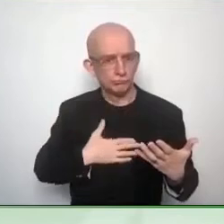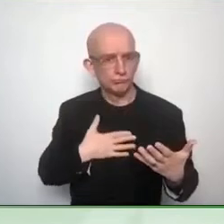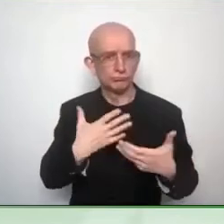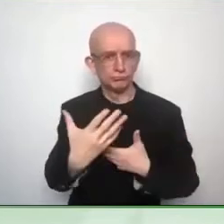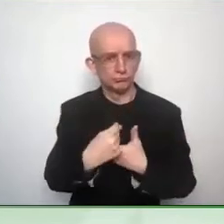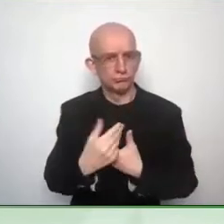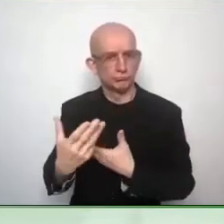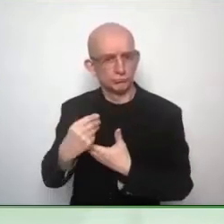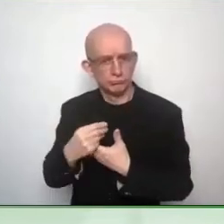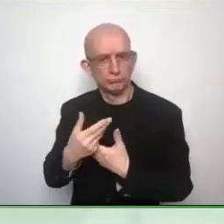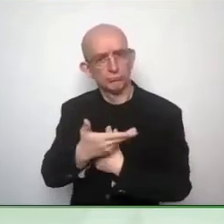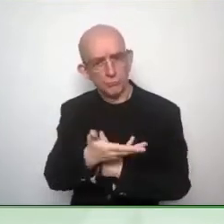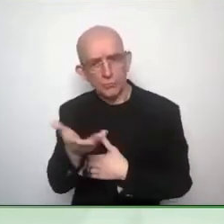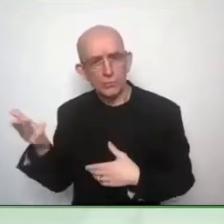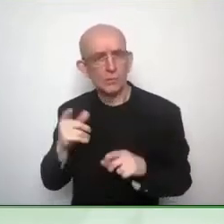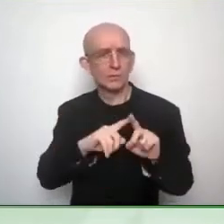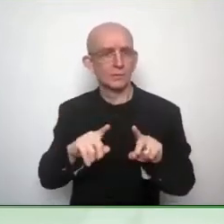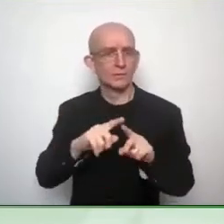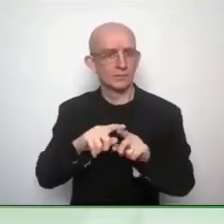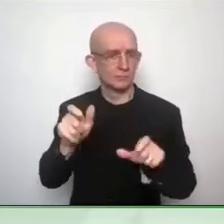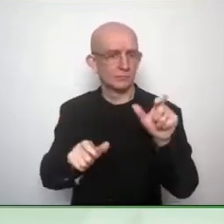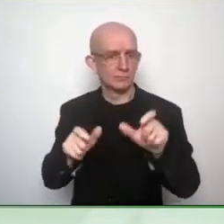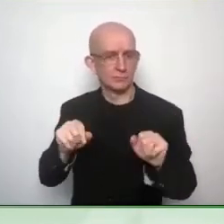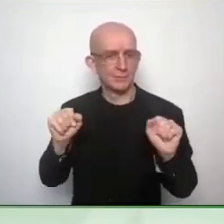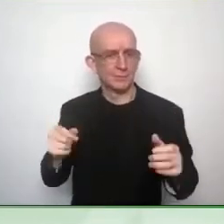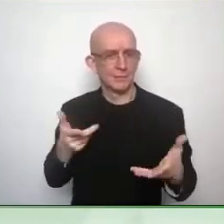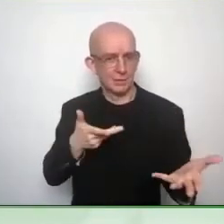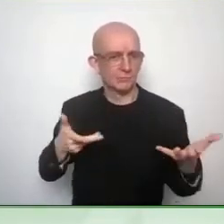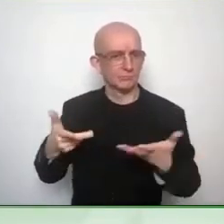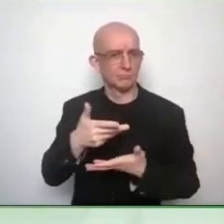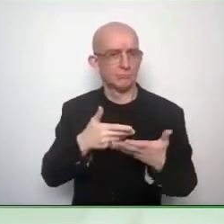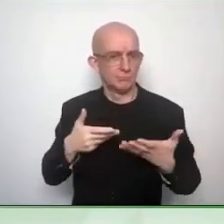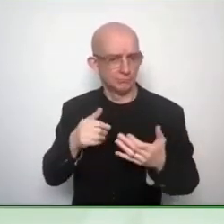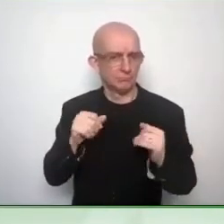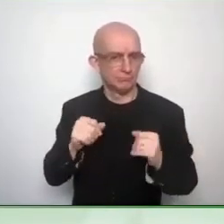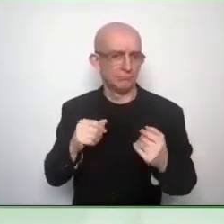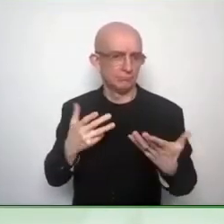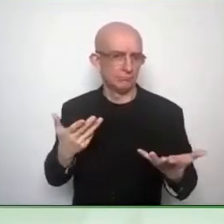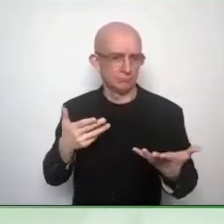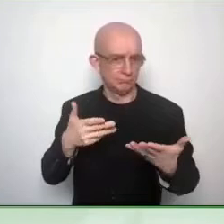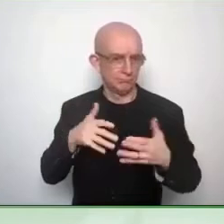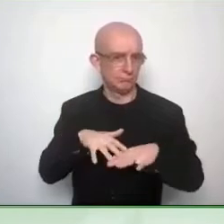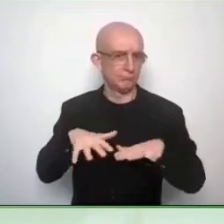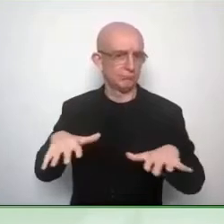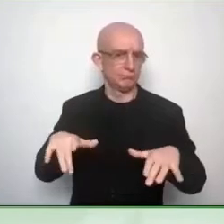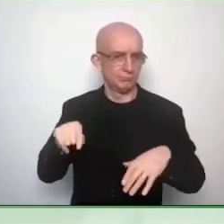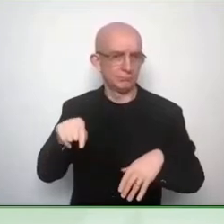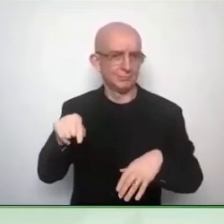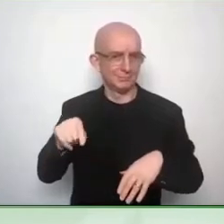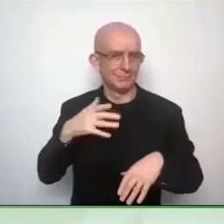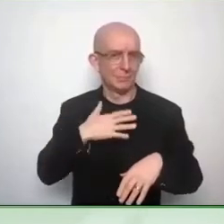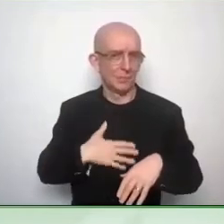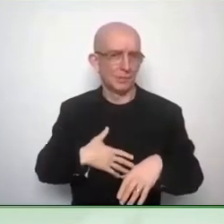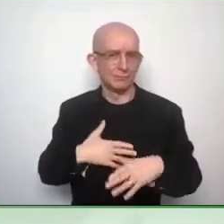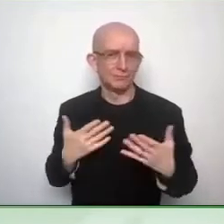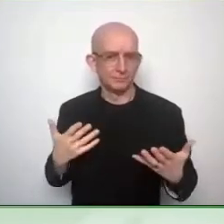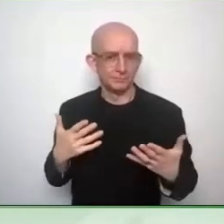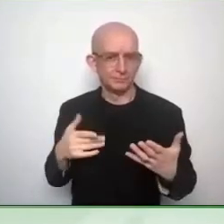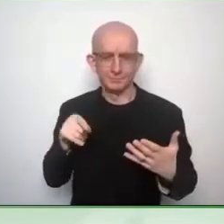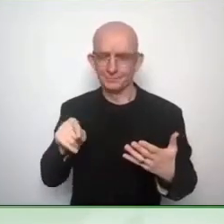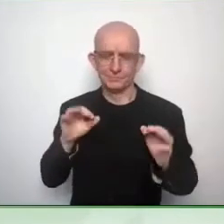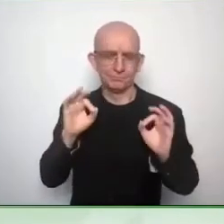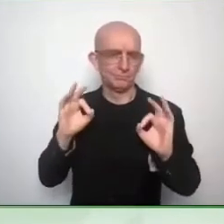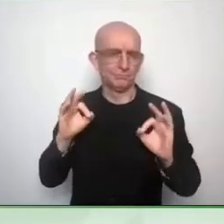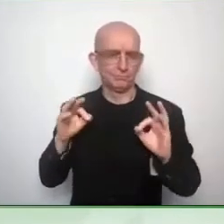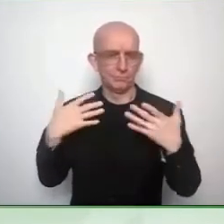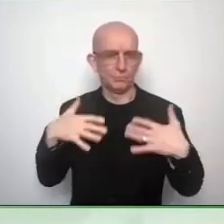But, and that's a major difference with maybe the zero project conference, there's a very robust scientific part to it as well. So